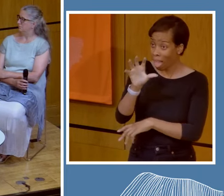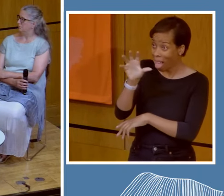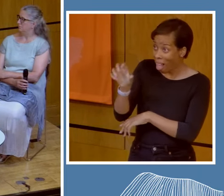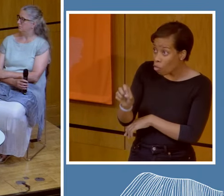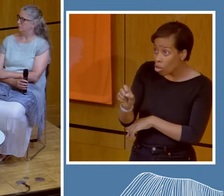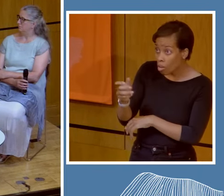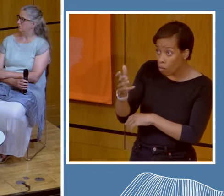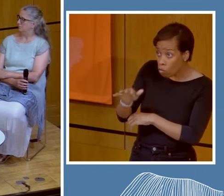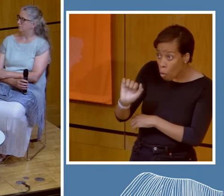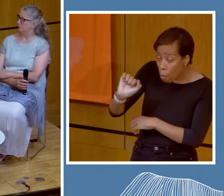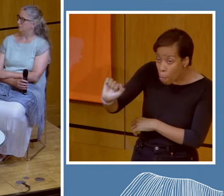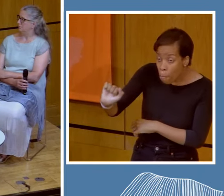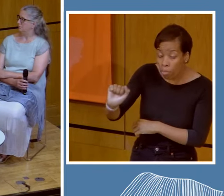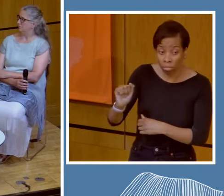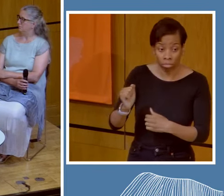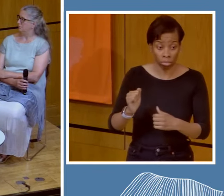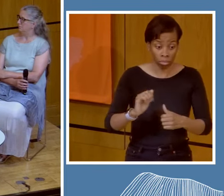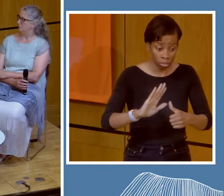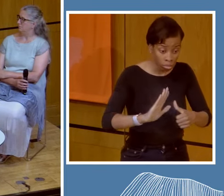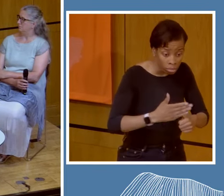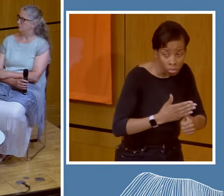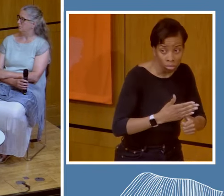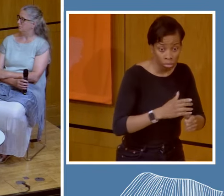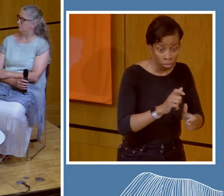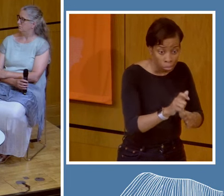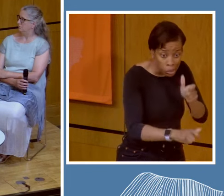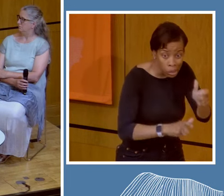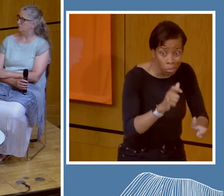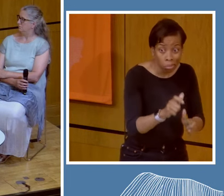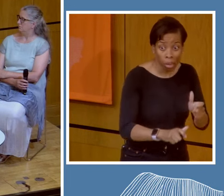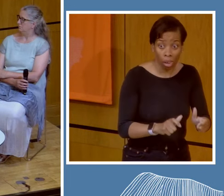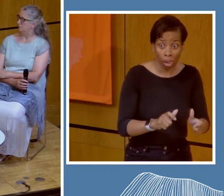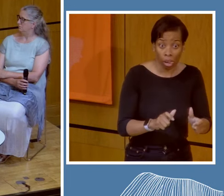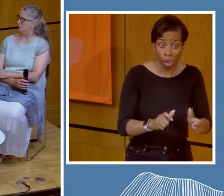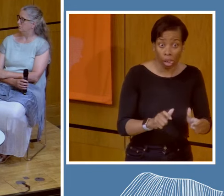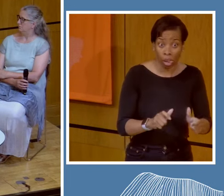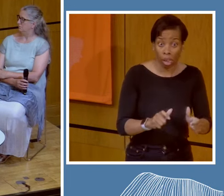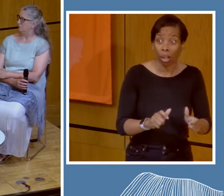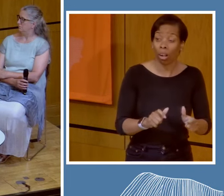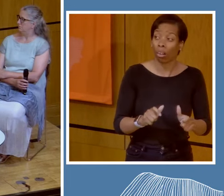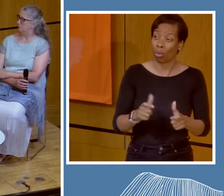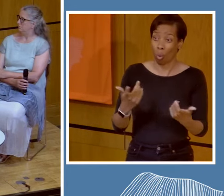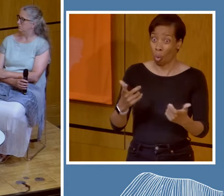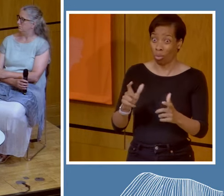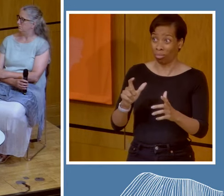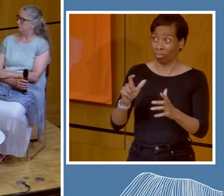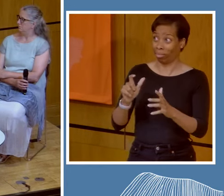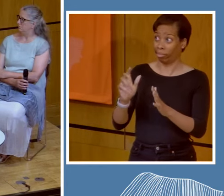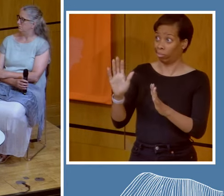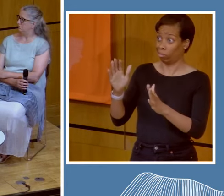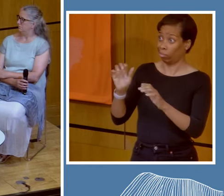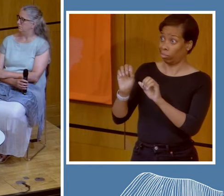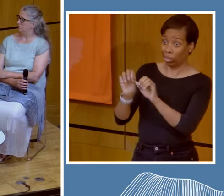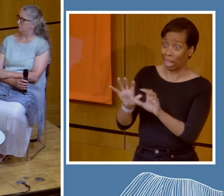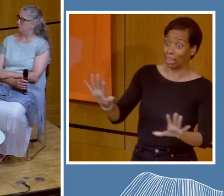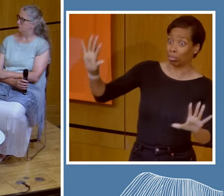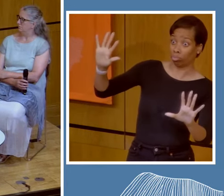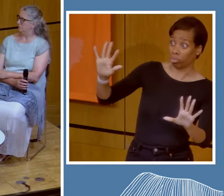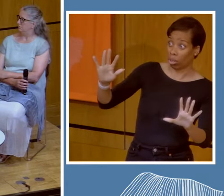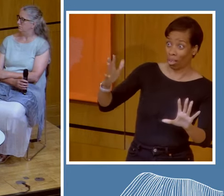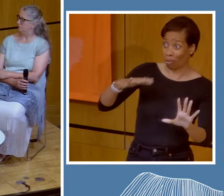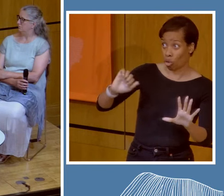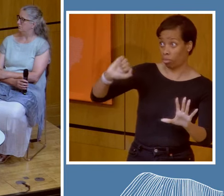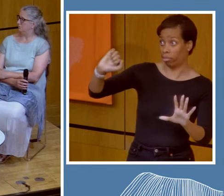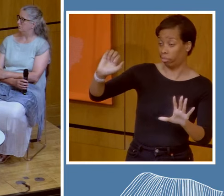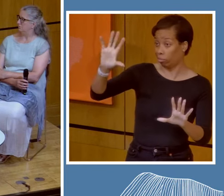across the world, the diaspora who are, in fact, indigenous peoples of Africa, right? You know, people in